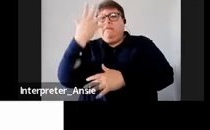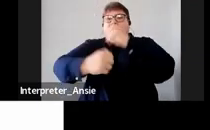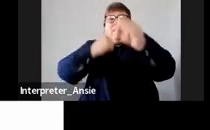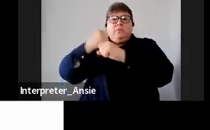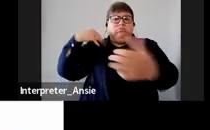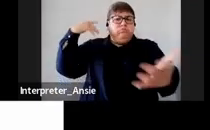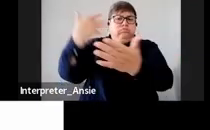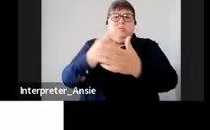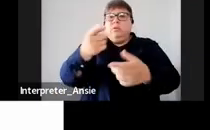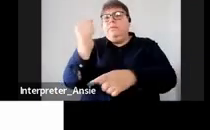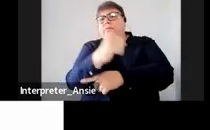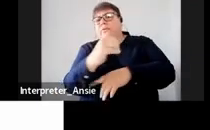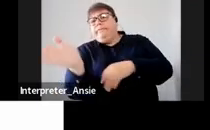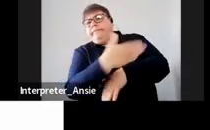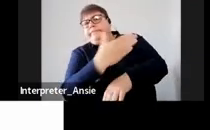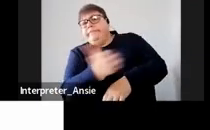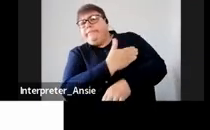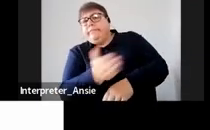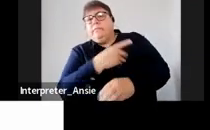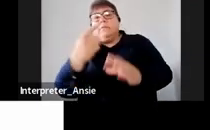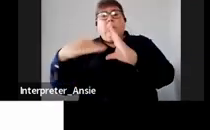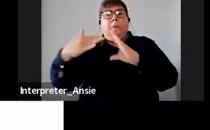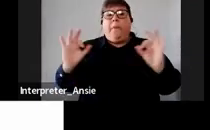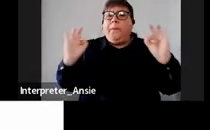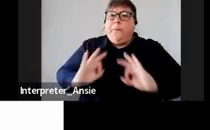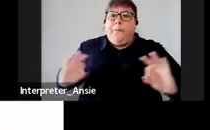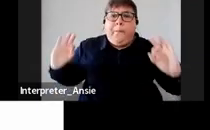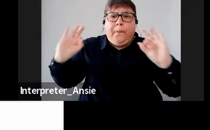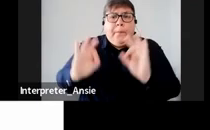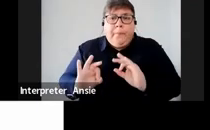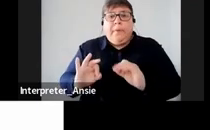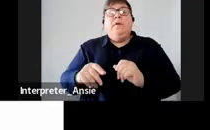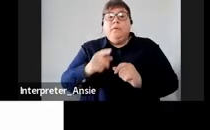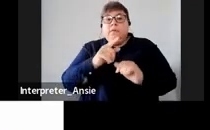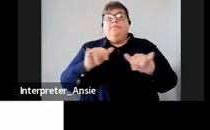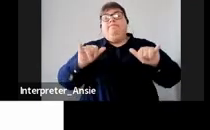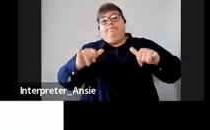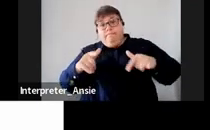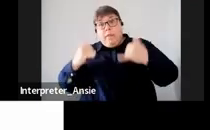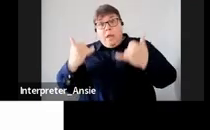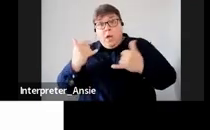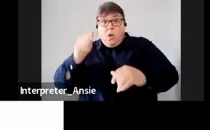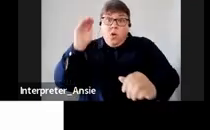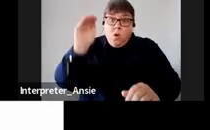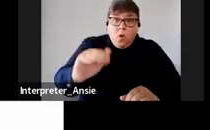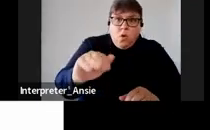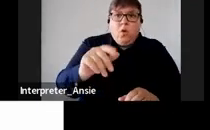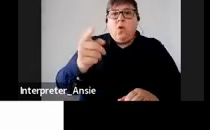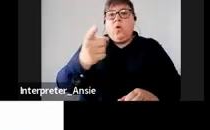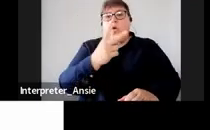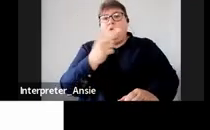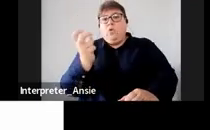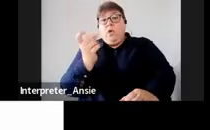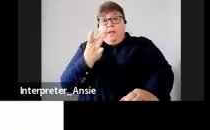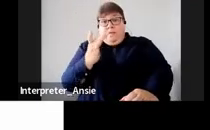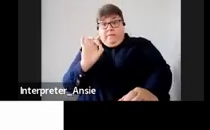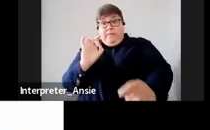the administrative penalties they start from or they will be imposed as from $250 per return per month